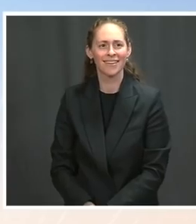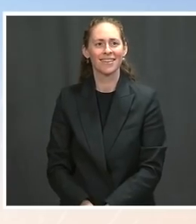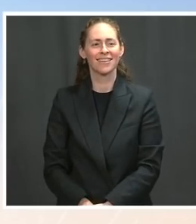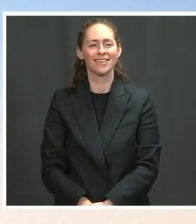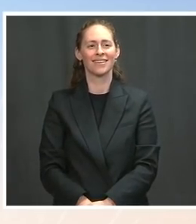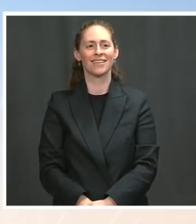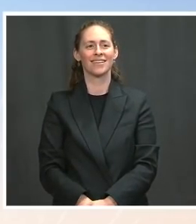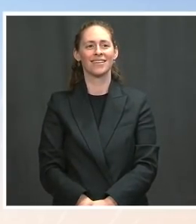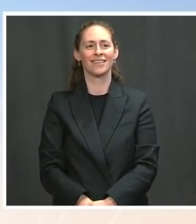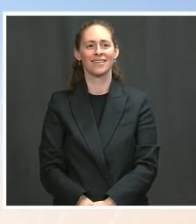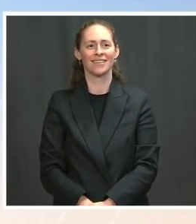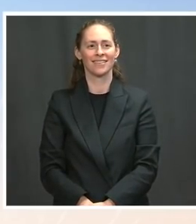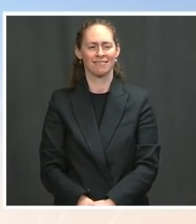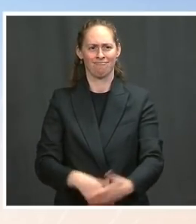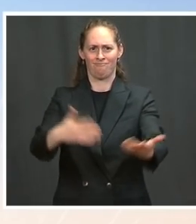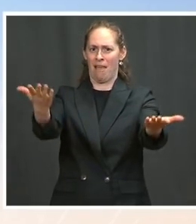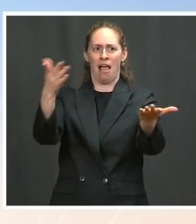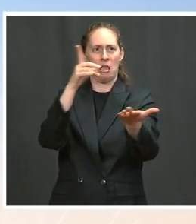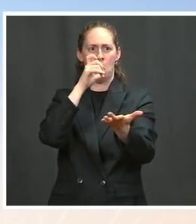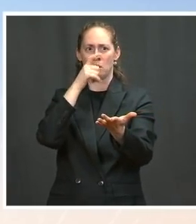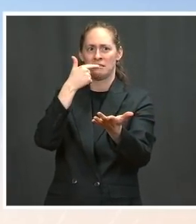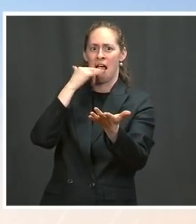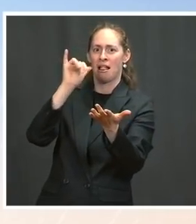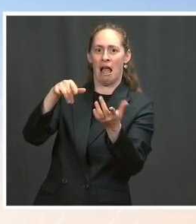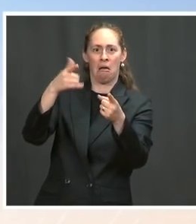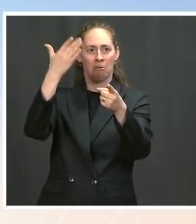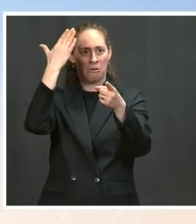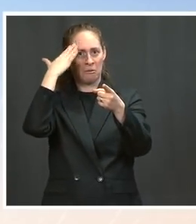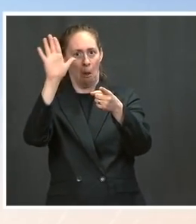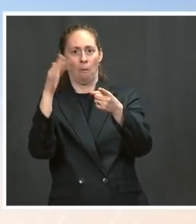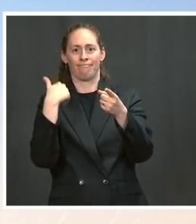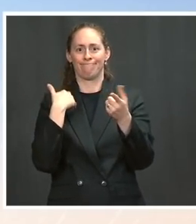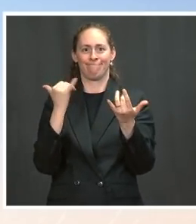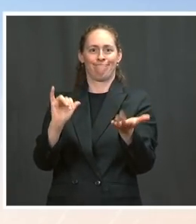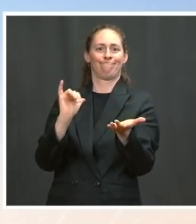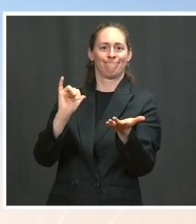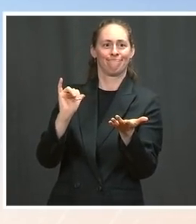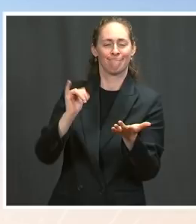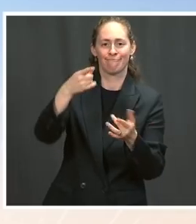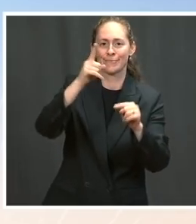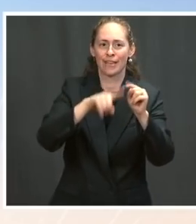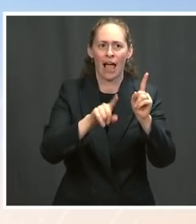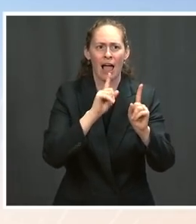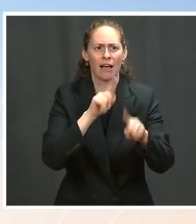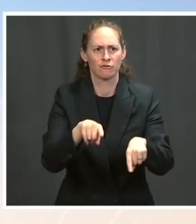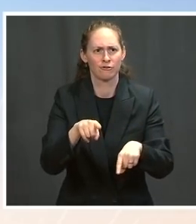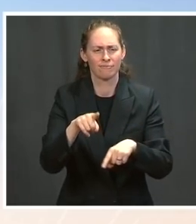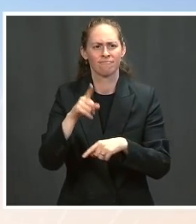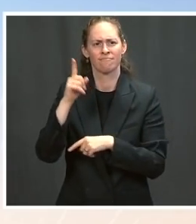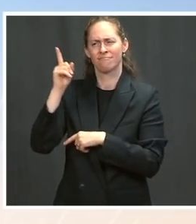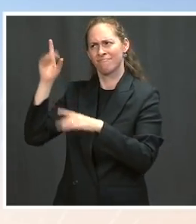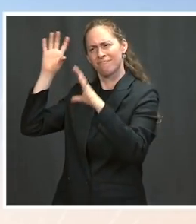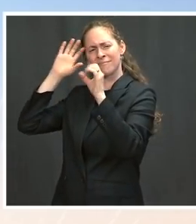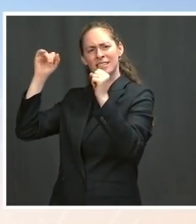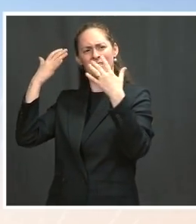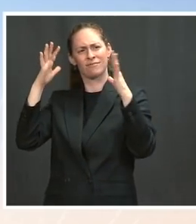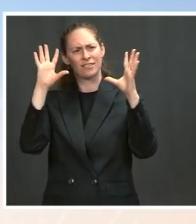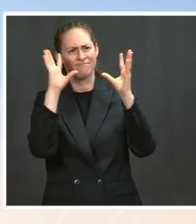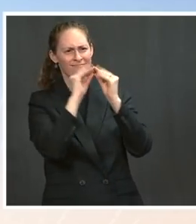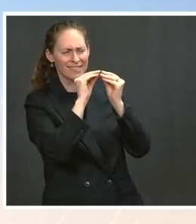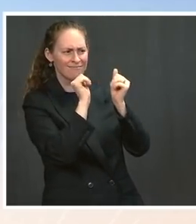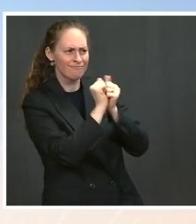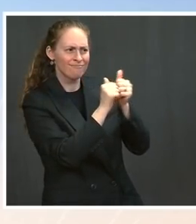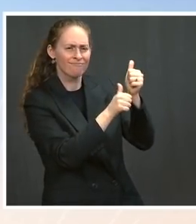people you're talking about. I will say that the President met with the Prime Minister, as you know, and had a full meeting, a full press conference afterwards,